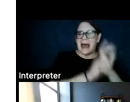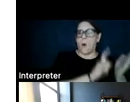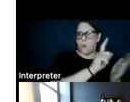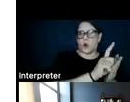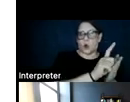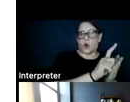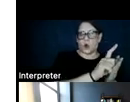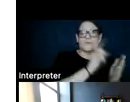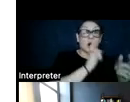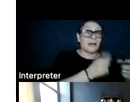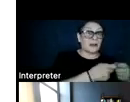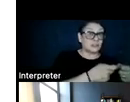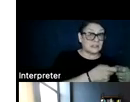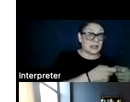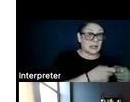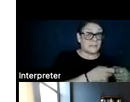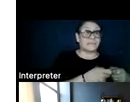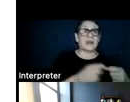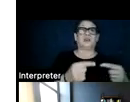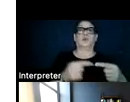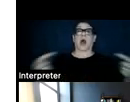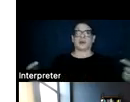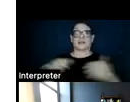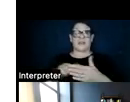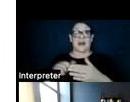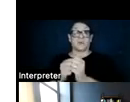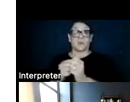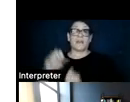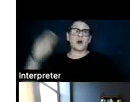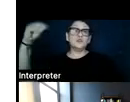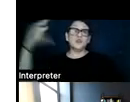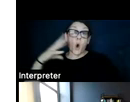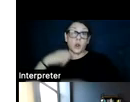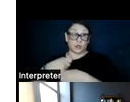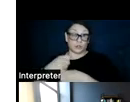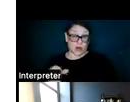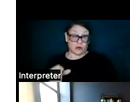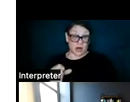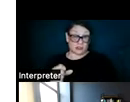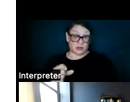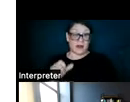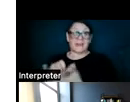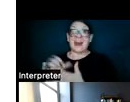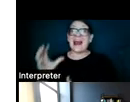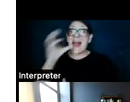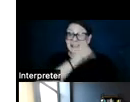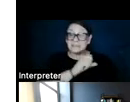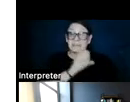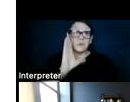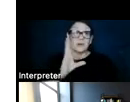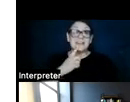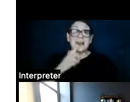electricity. And we can contrast that with solar generation, which estimates put at